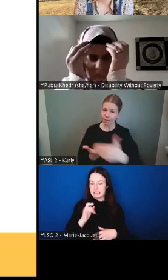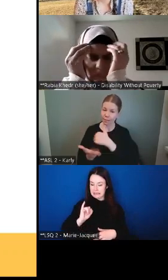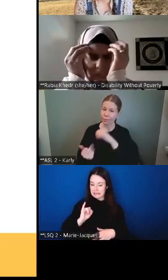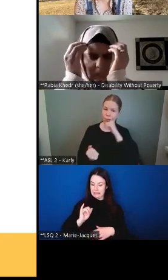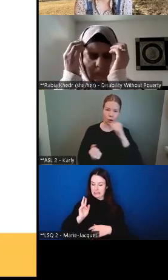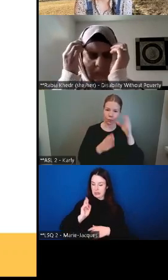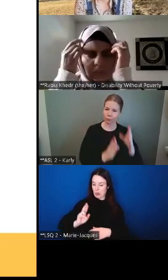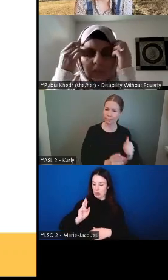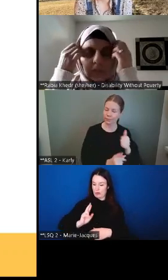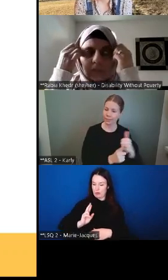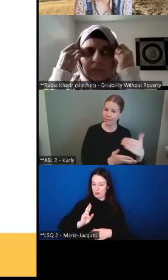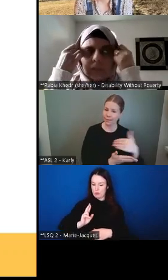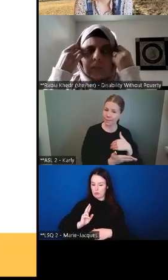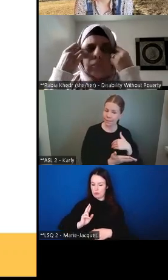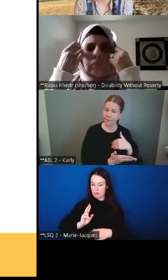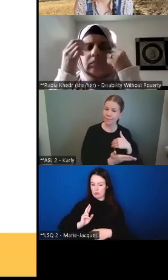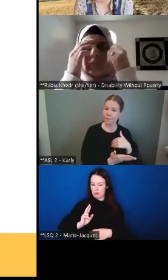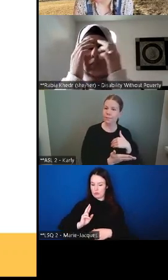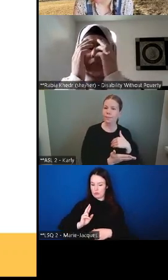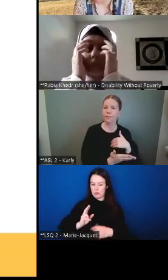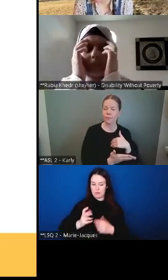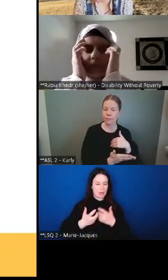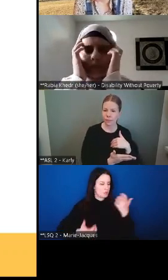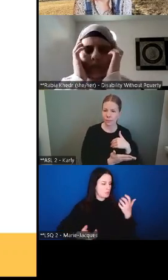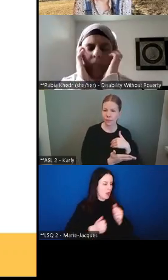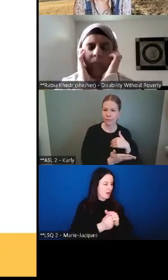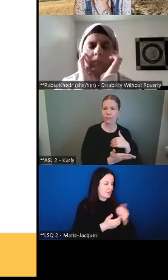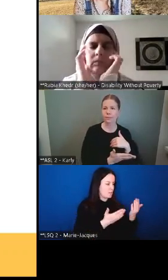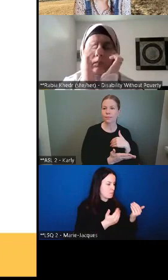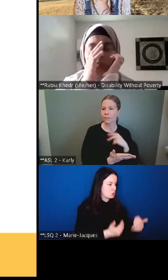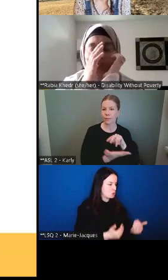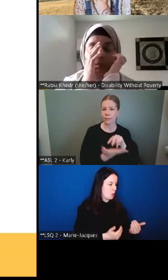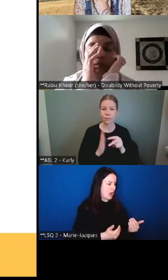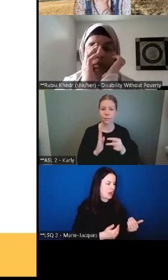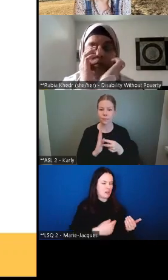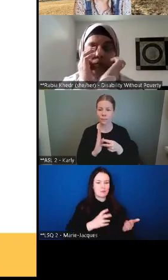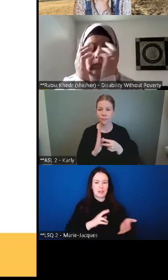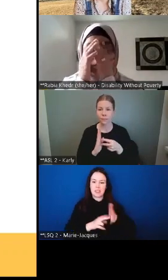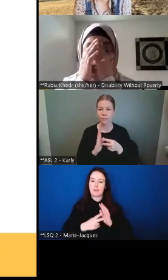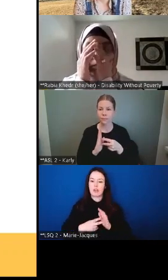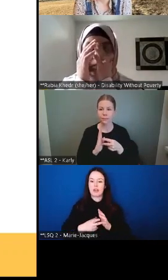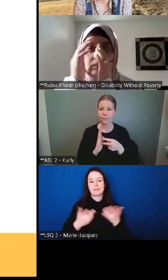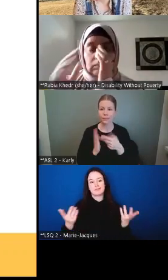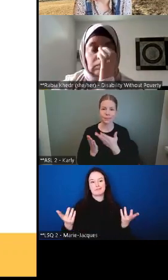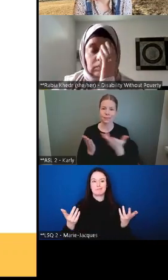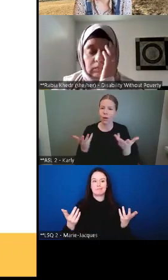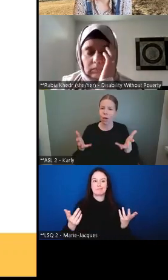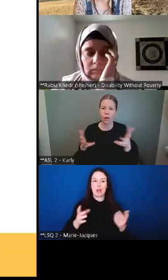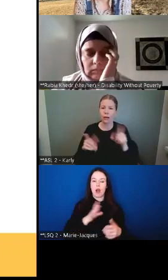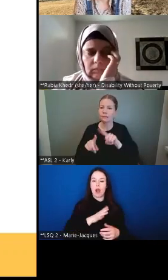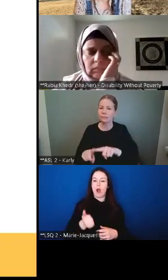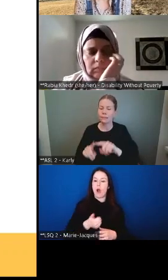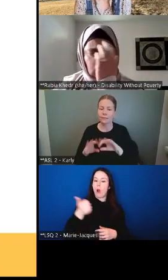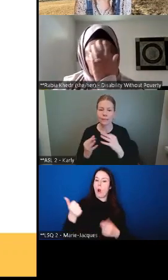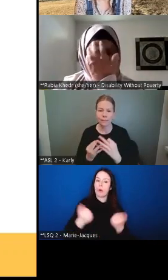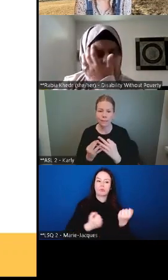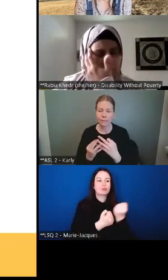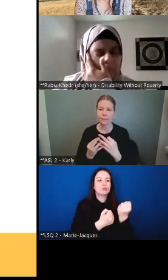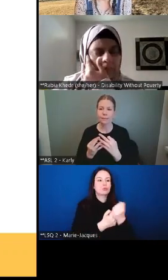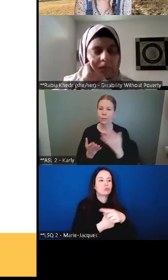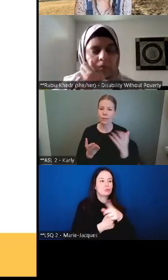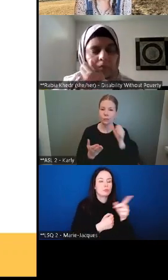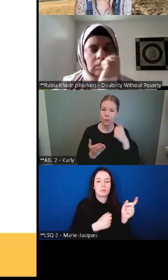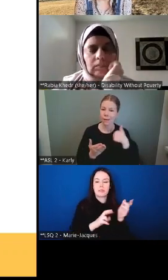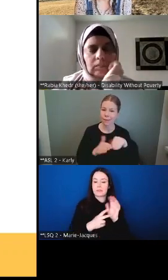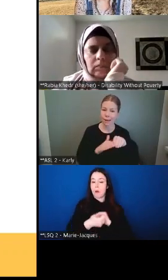lose access to other supports might be care hours or the benefits they get or the, you